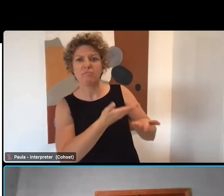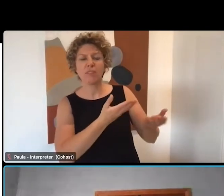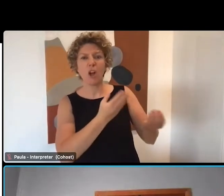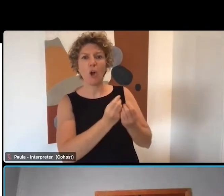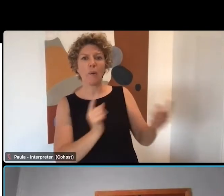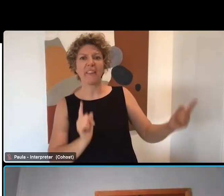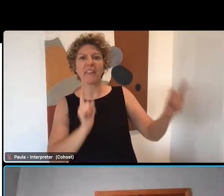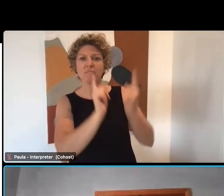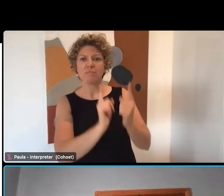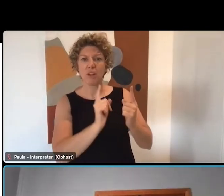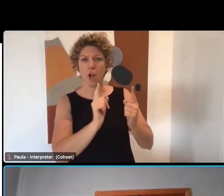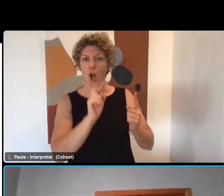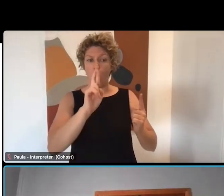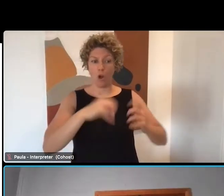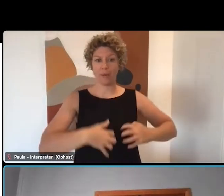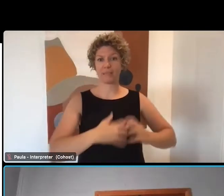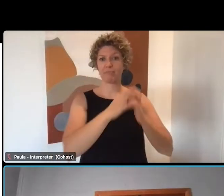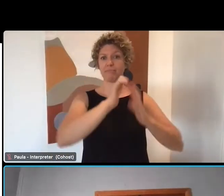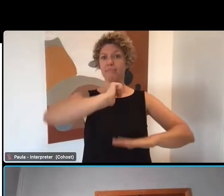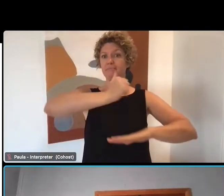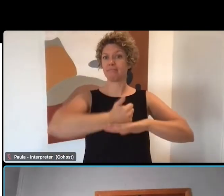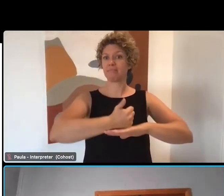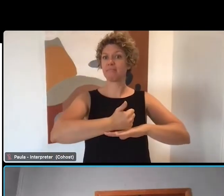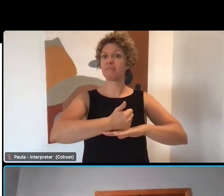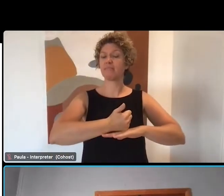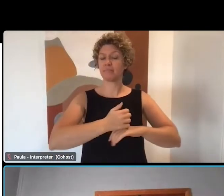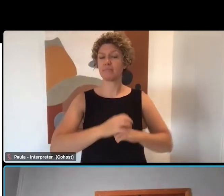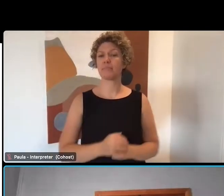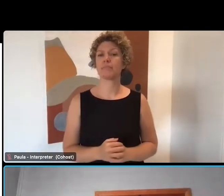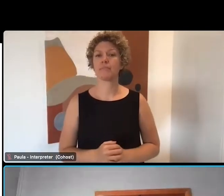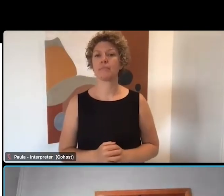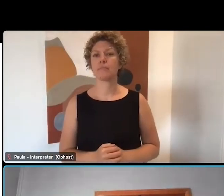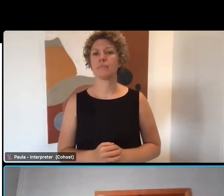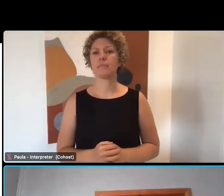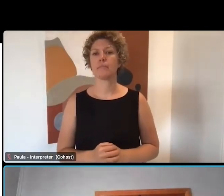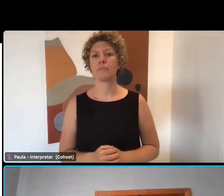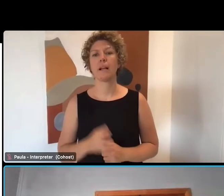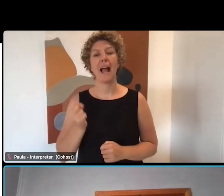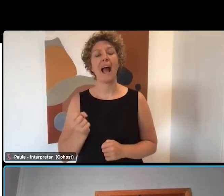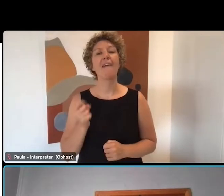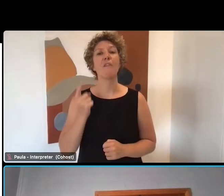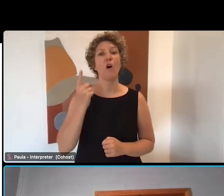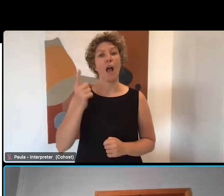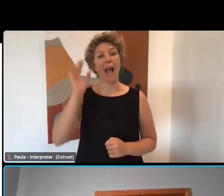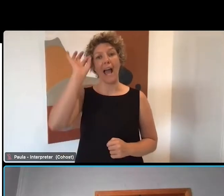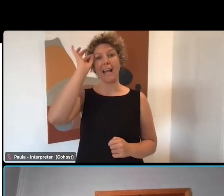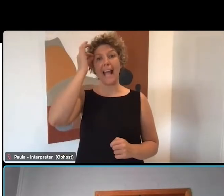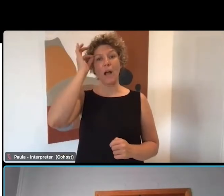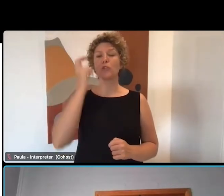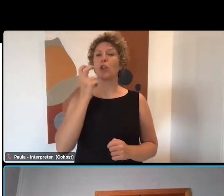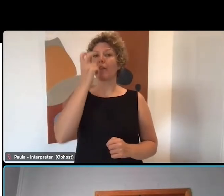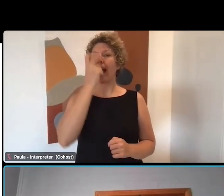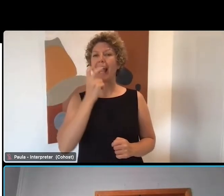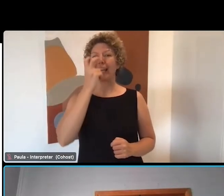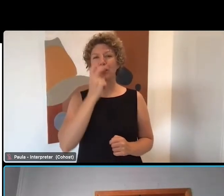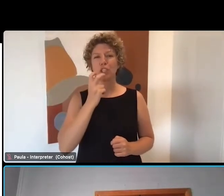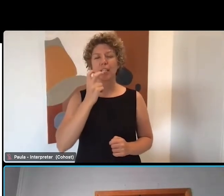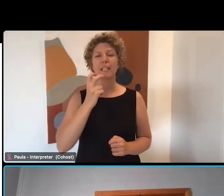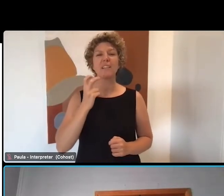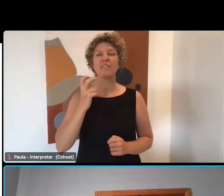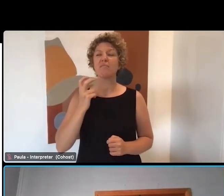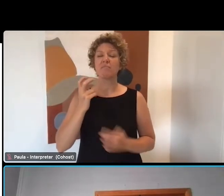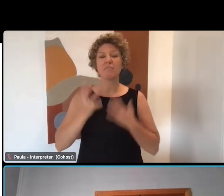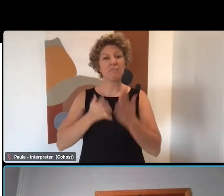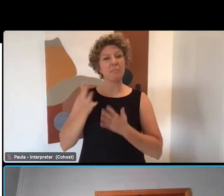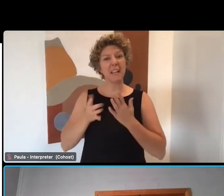is looking to get funded. Lisa has been working with the Council of the Ageing in South Australia on promoting older workers or retirees